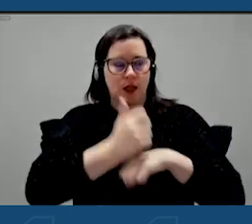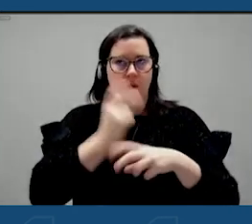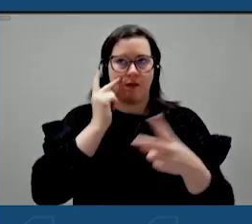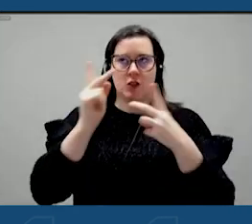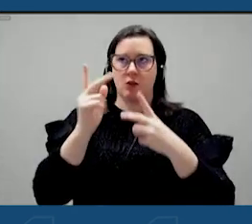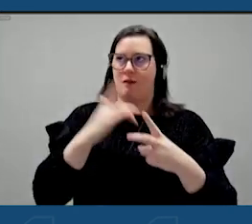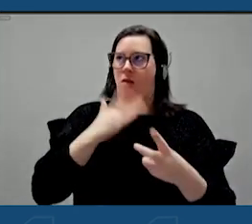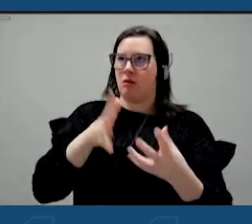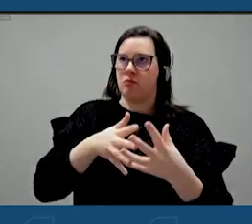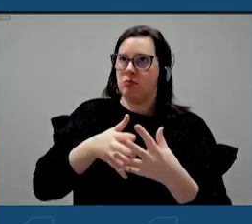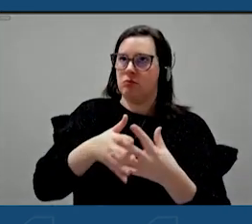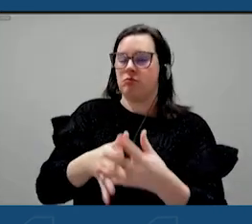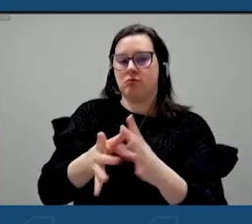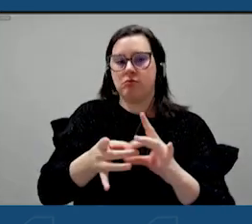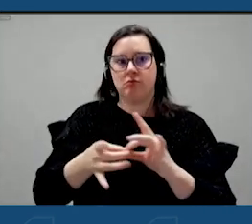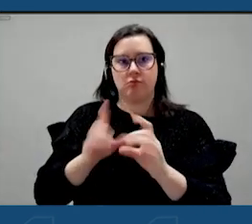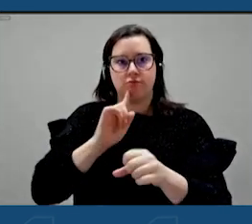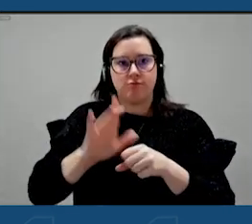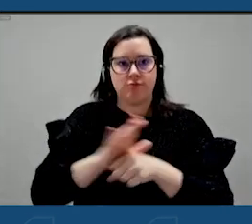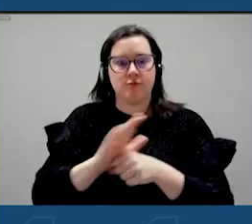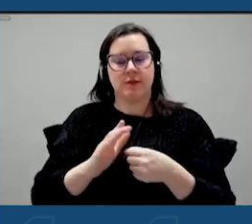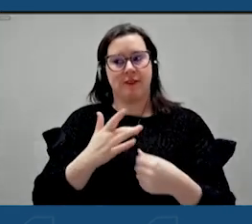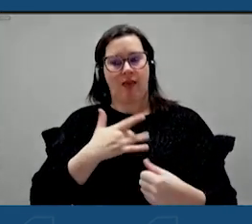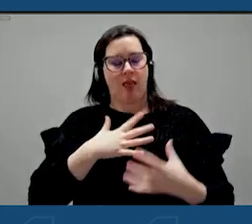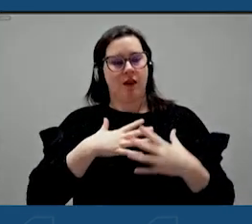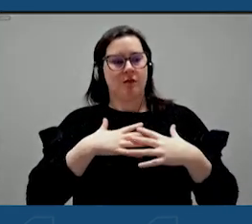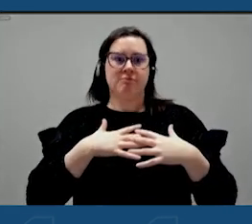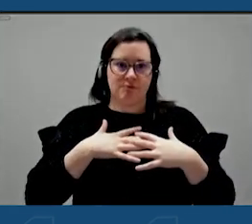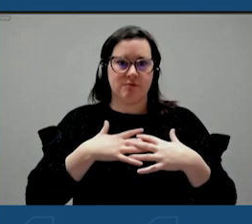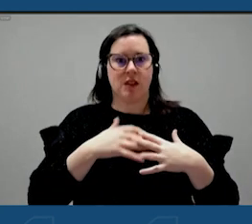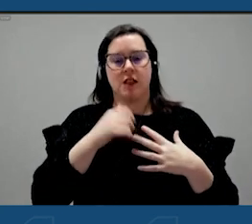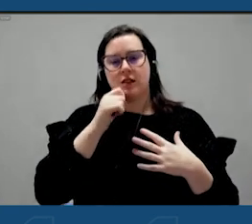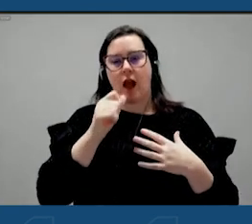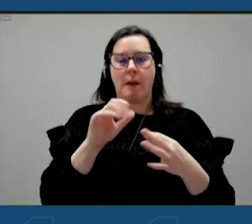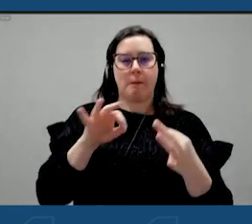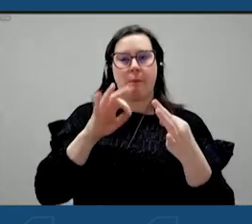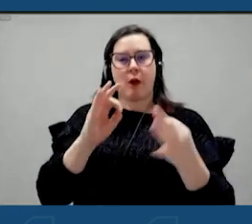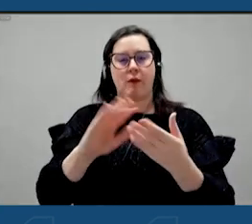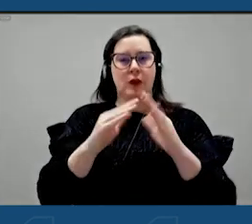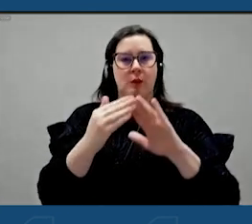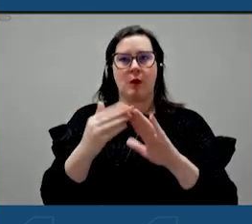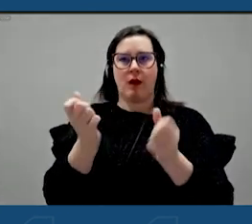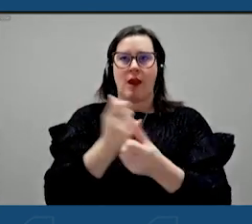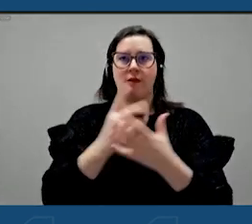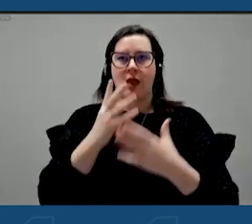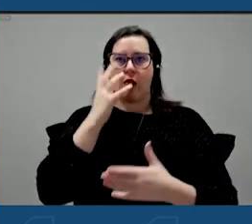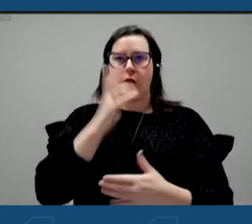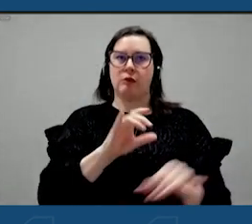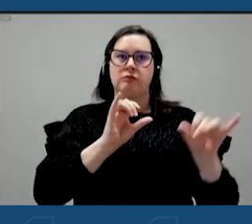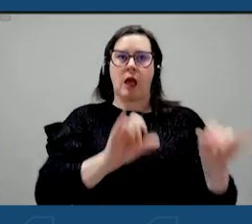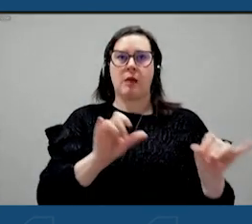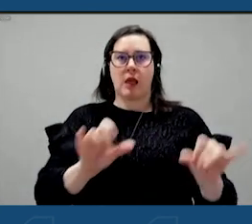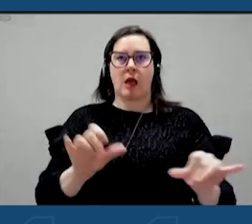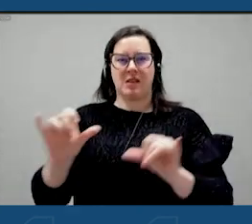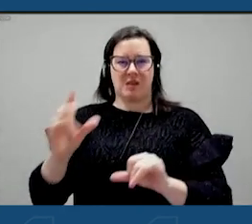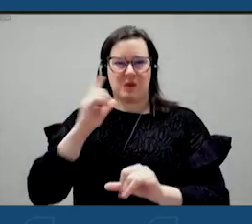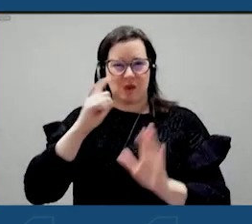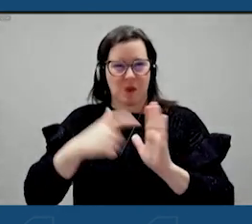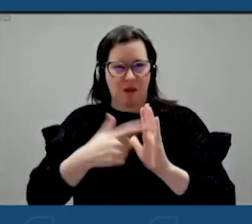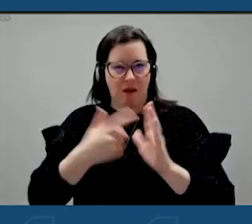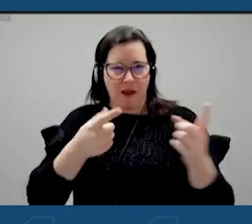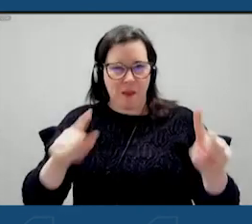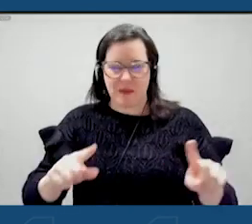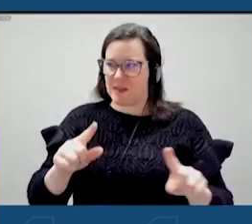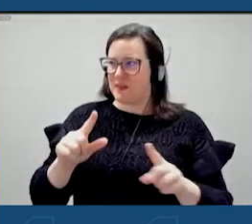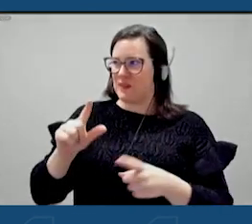is genuine and authentic. It will never be one of those cookie-cutter communities with everything looking the same. We're starting to see that big article in the news the other